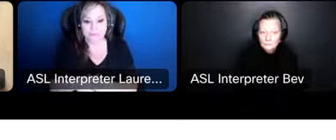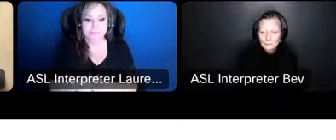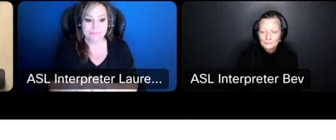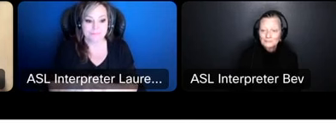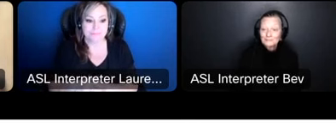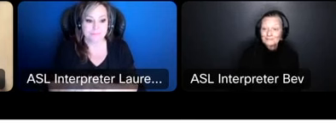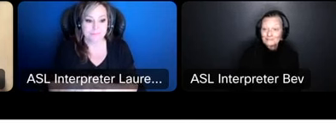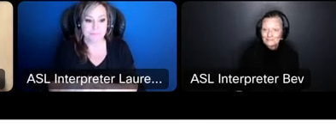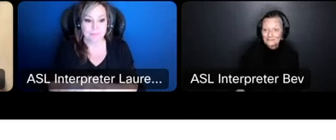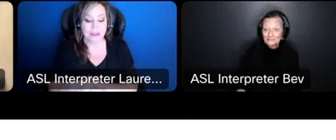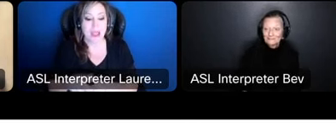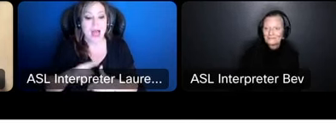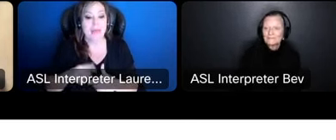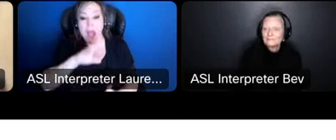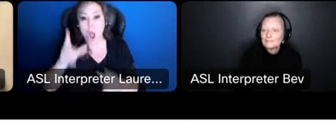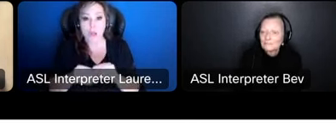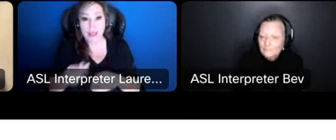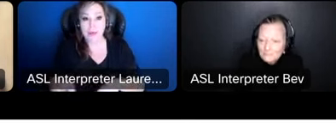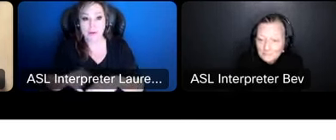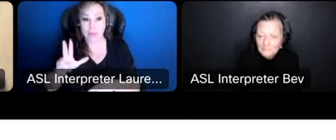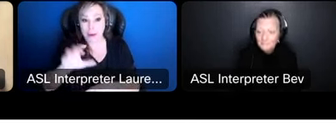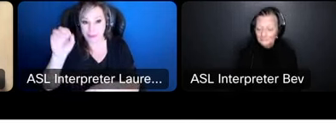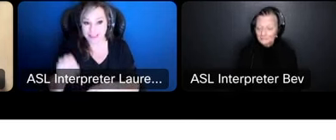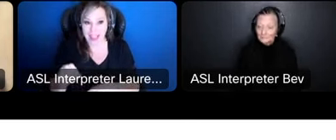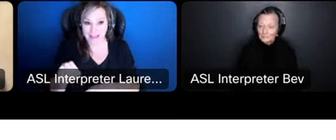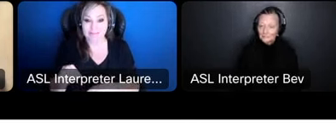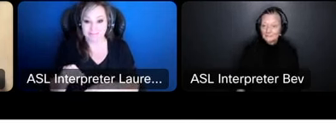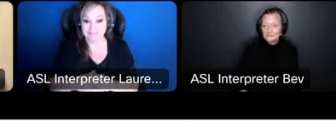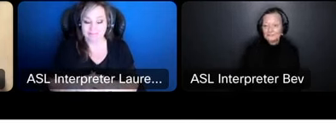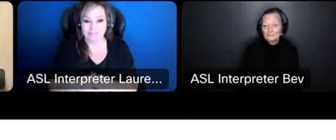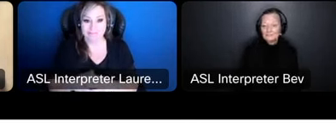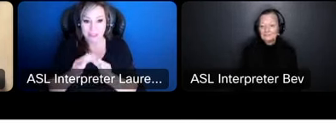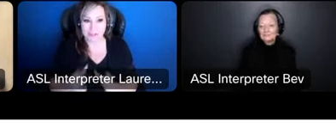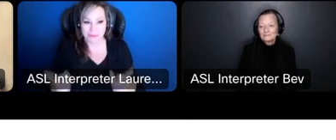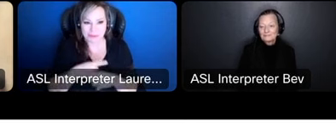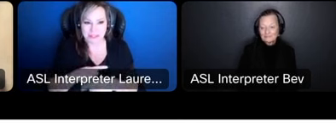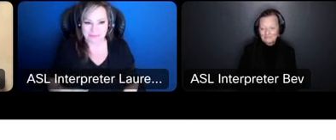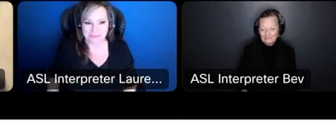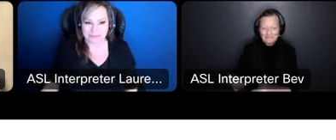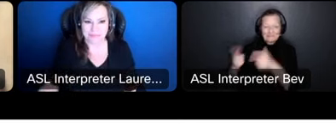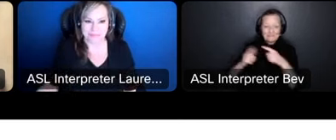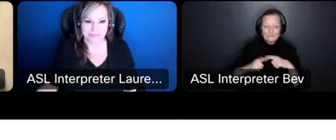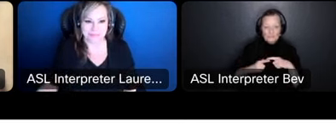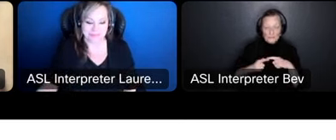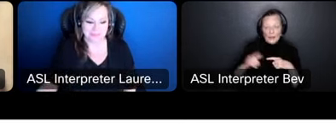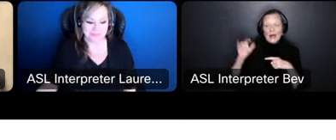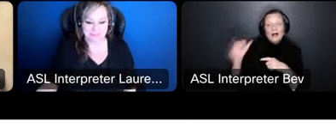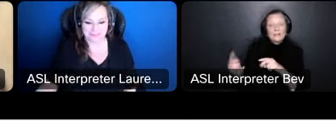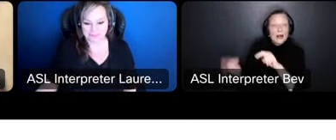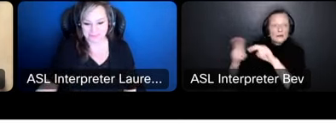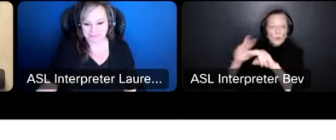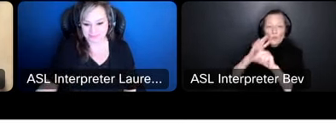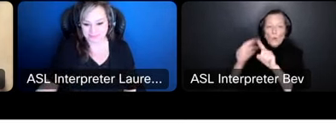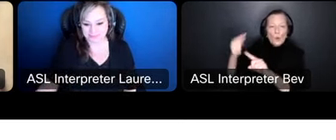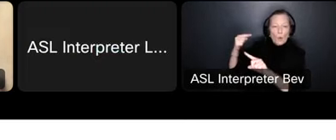vader is approved the total salary increase would be three percent from the midpoint so and that increase would be retroactive to the start of the 24 25